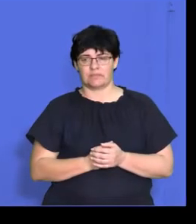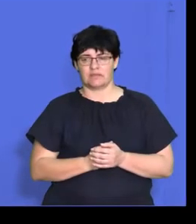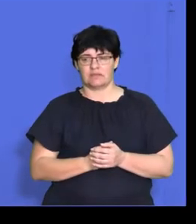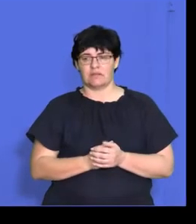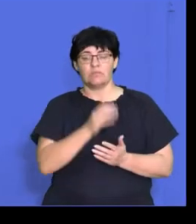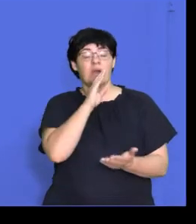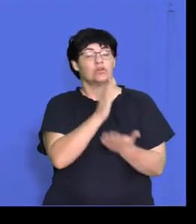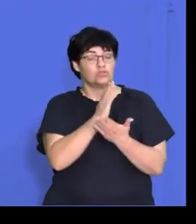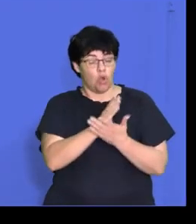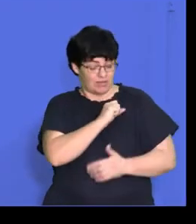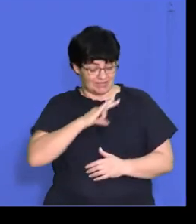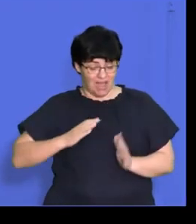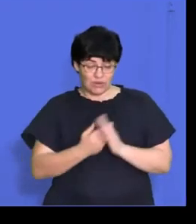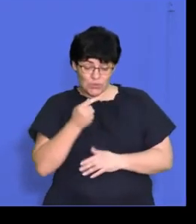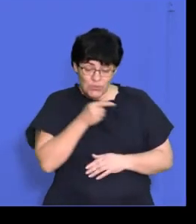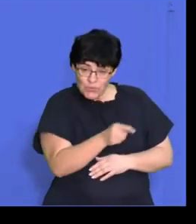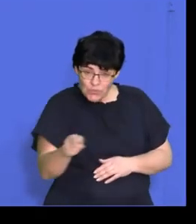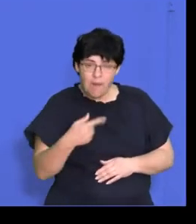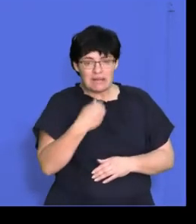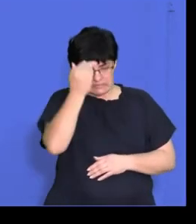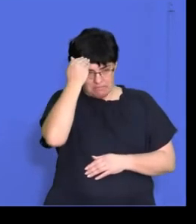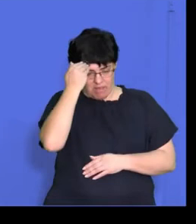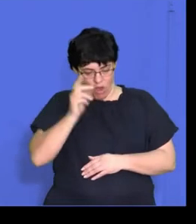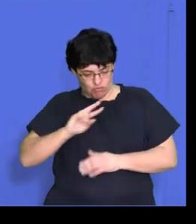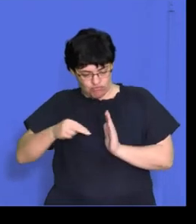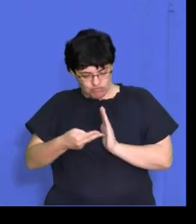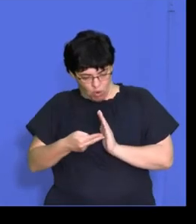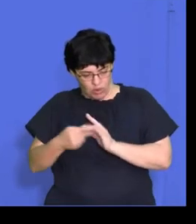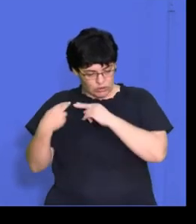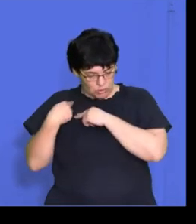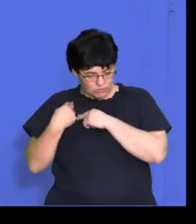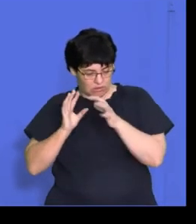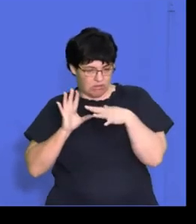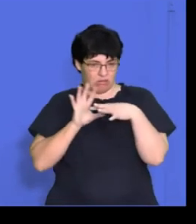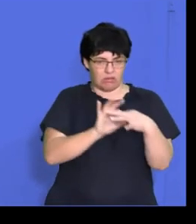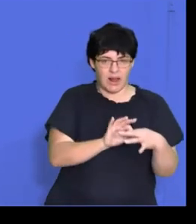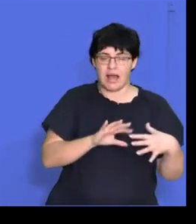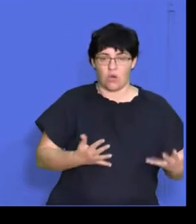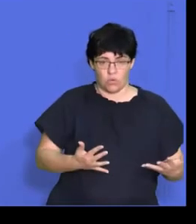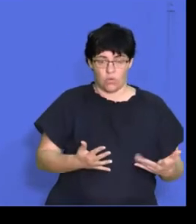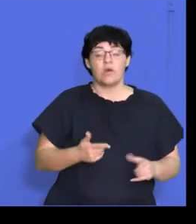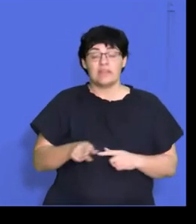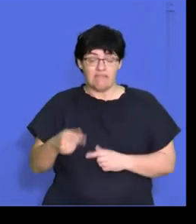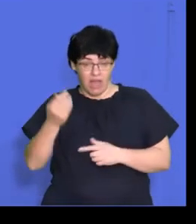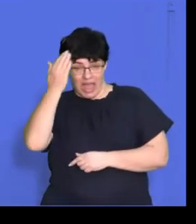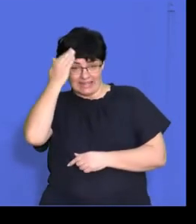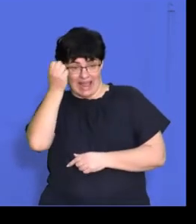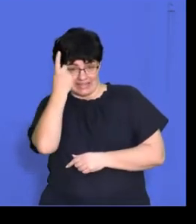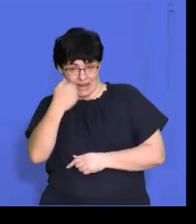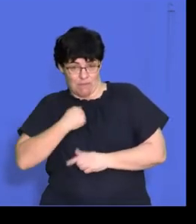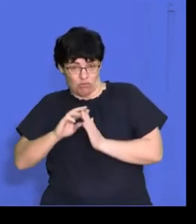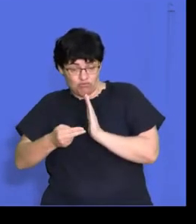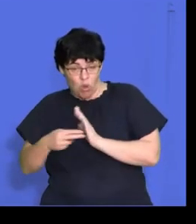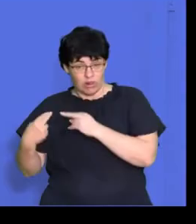Ensure that the new employees understand their roles and responsibilities that they'll be more efficient or productive.